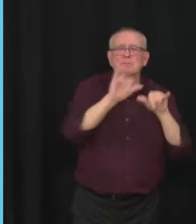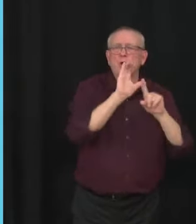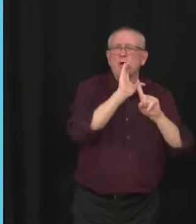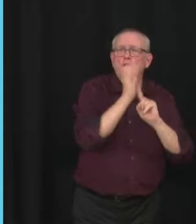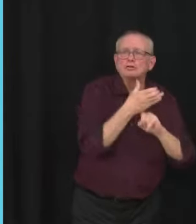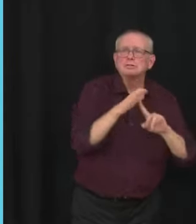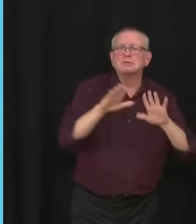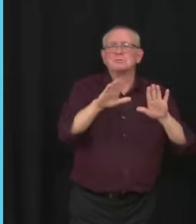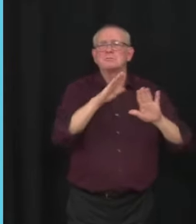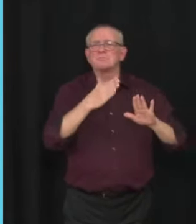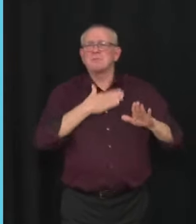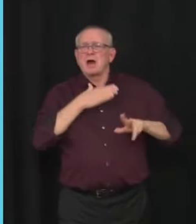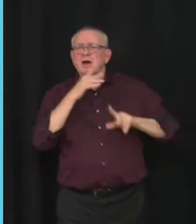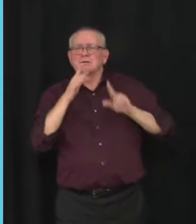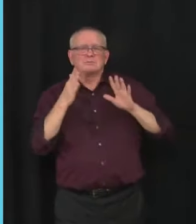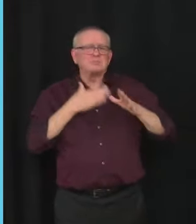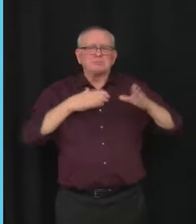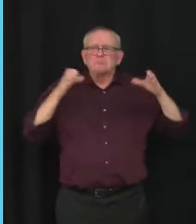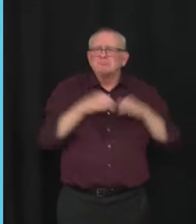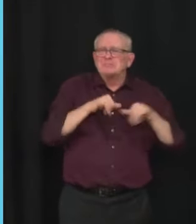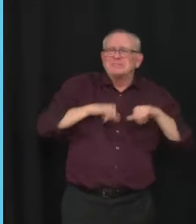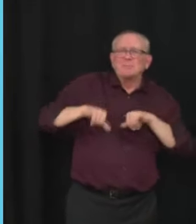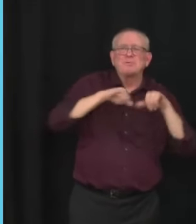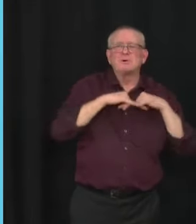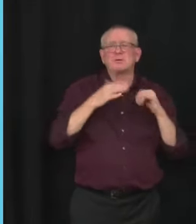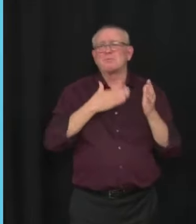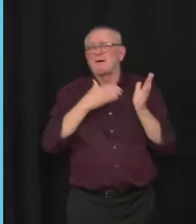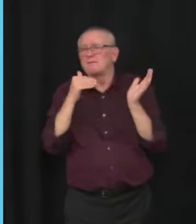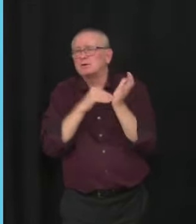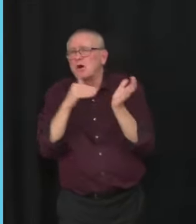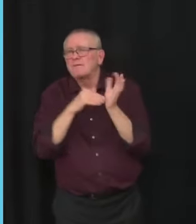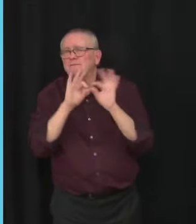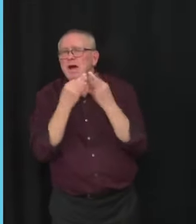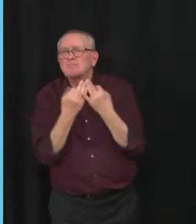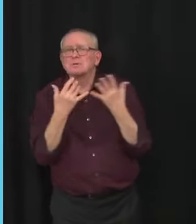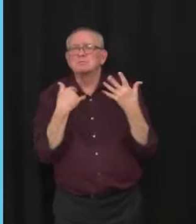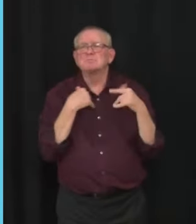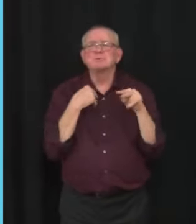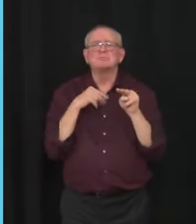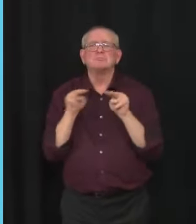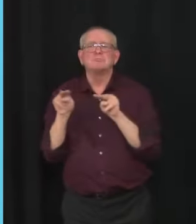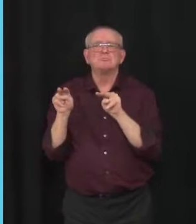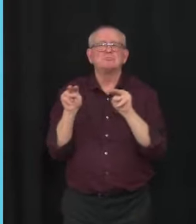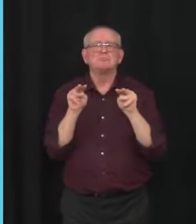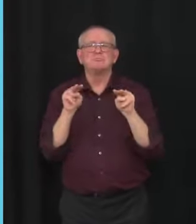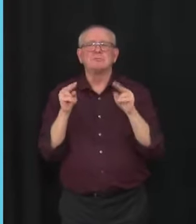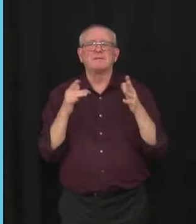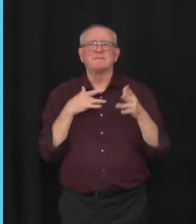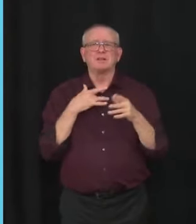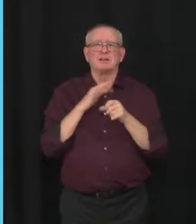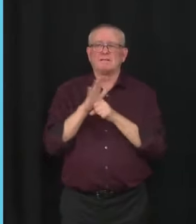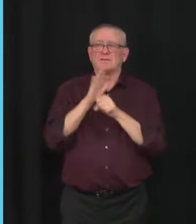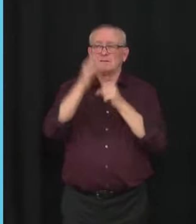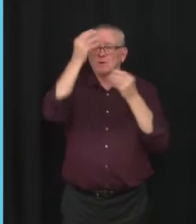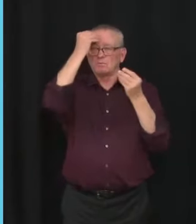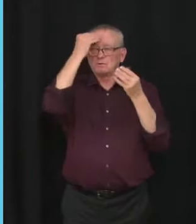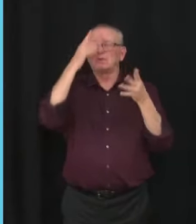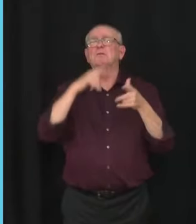it and then make the choice and the choice for themselves, for their families and quite frankly for our health care system.